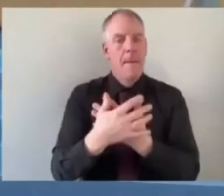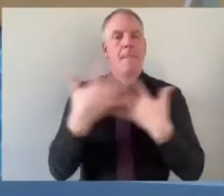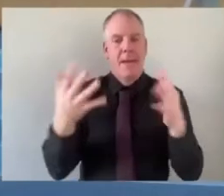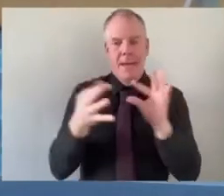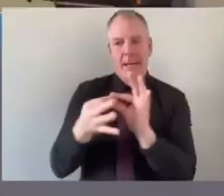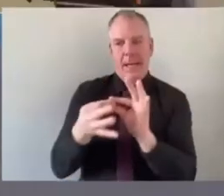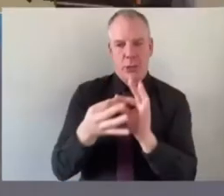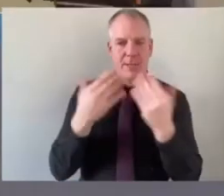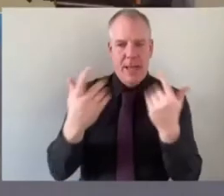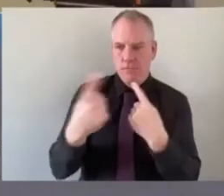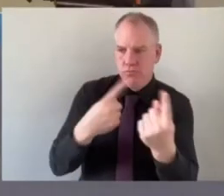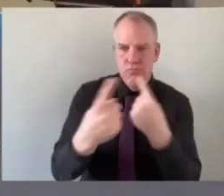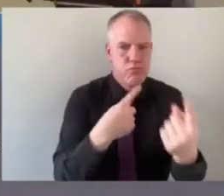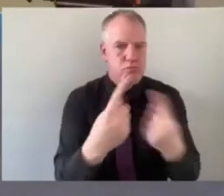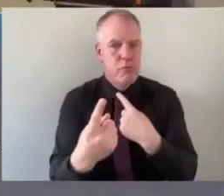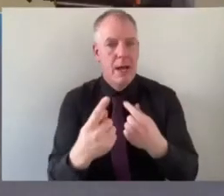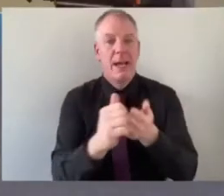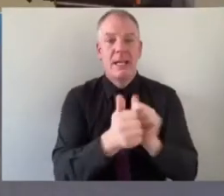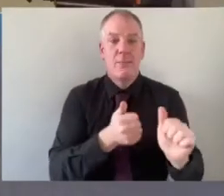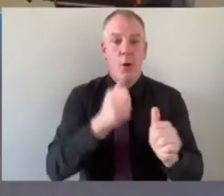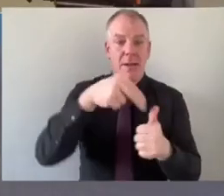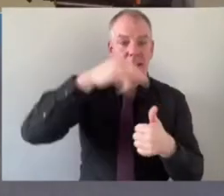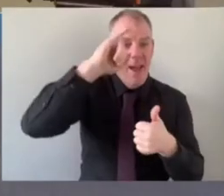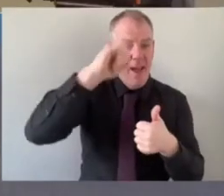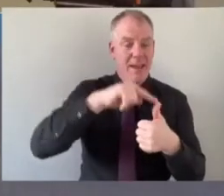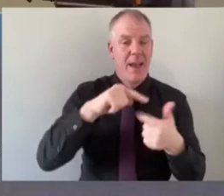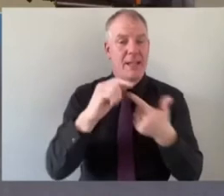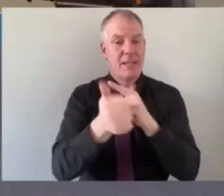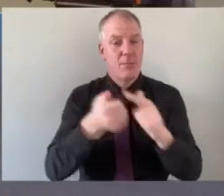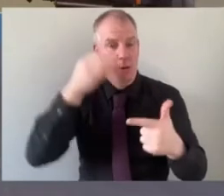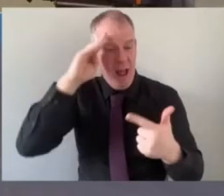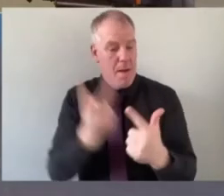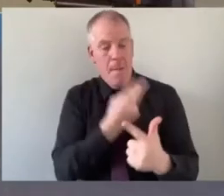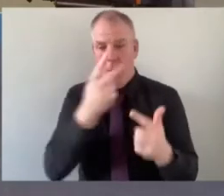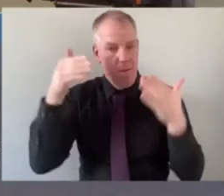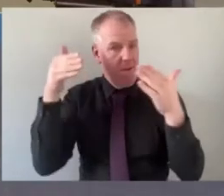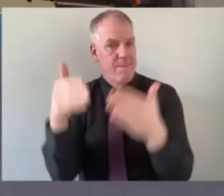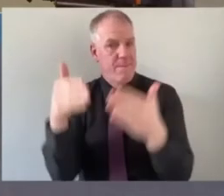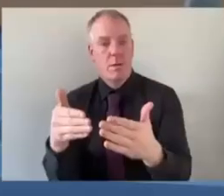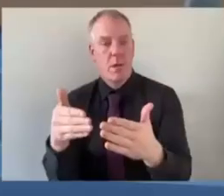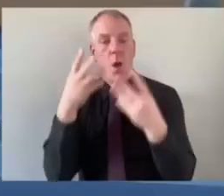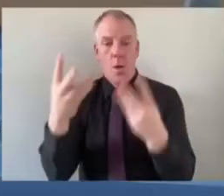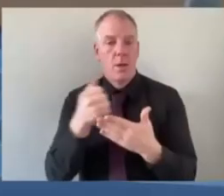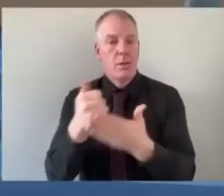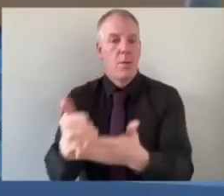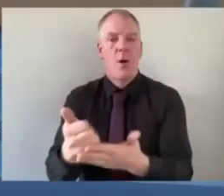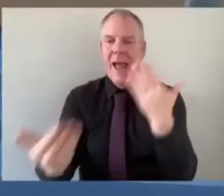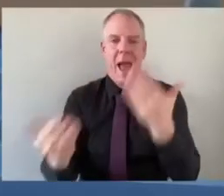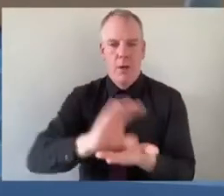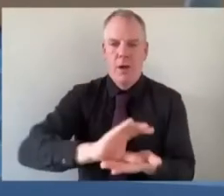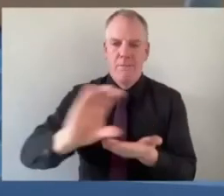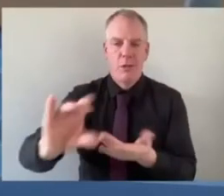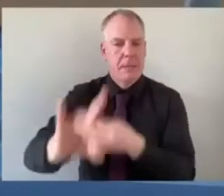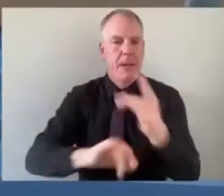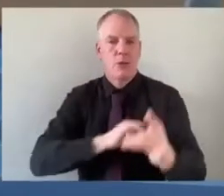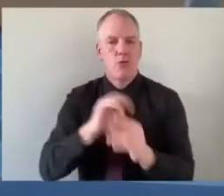and i think both sports and i and sport ireland are really focusing on these things and and supporting with funding to make sure the right conversation